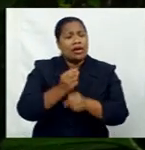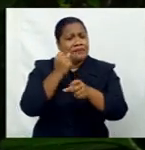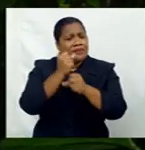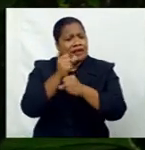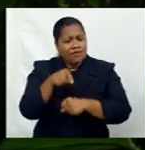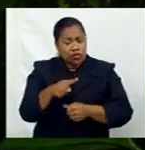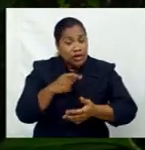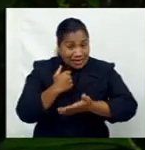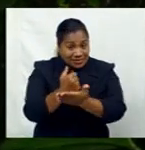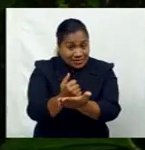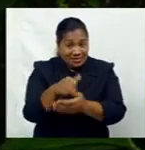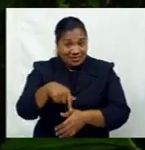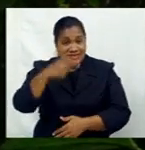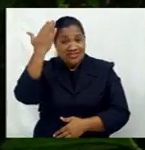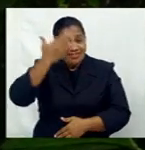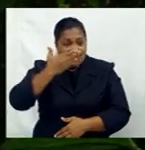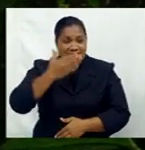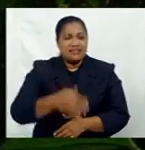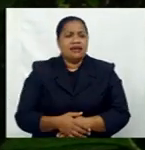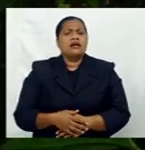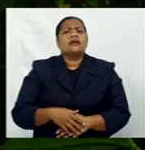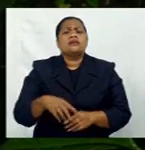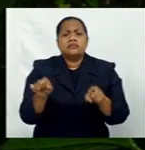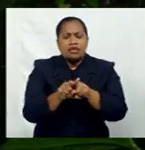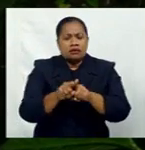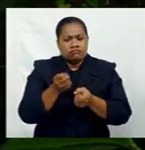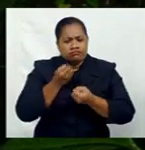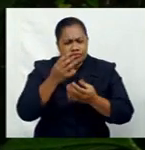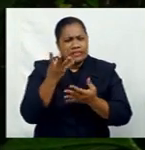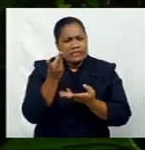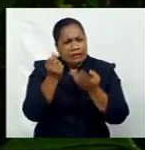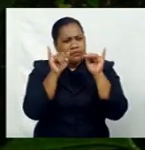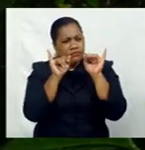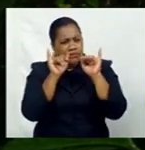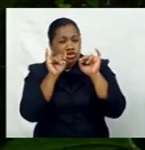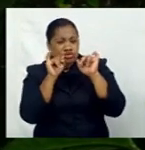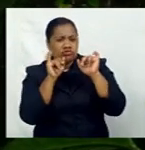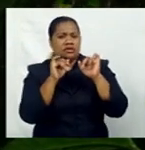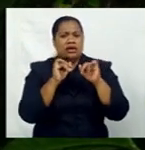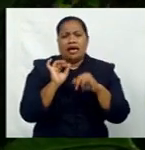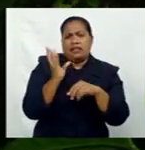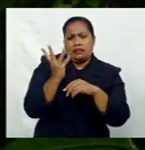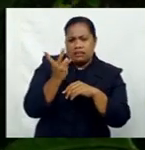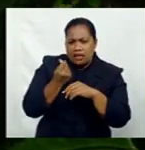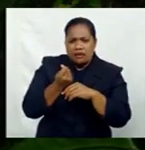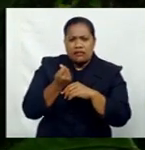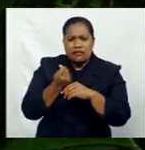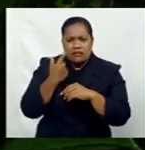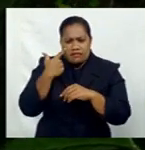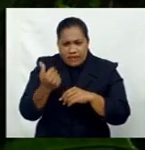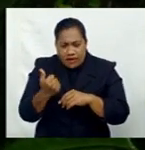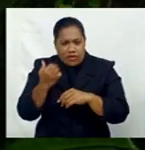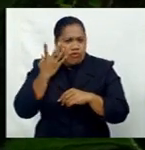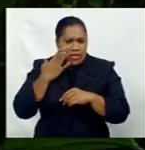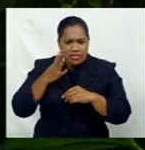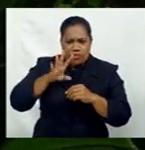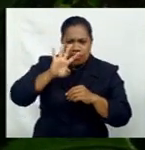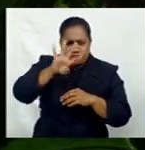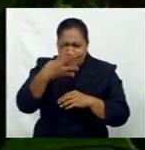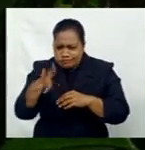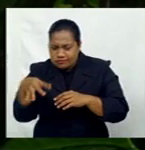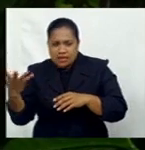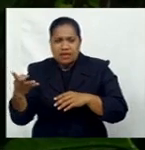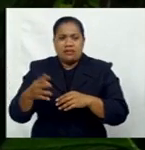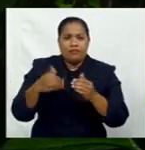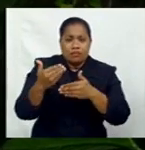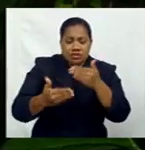assistance this evening, he also raised some concerns and issues that they were facing during the vetting process and also with the disbursement